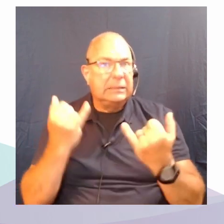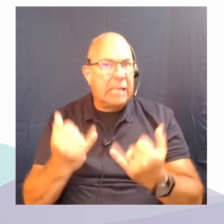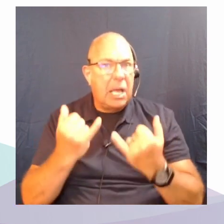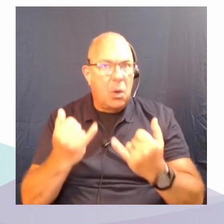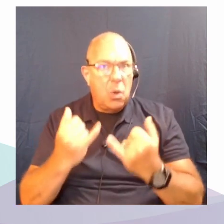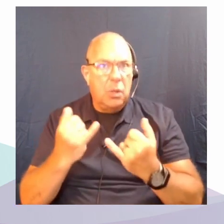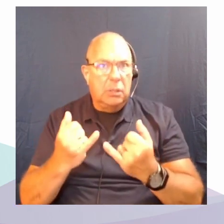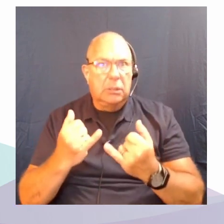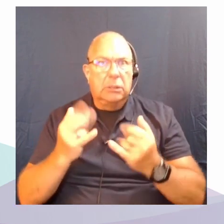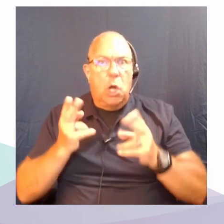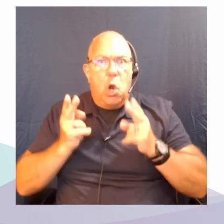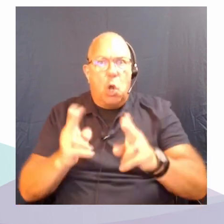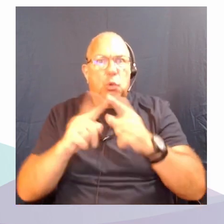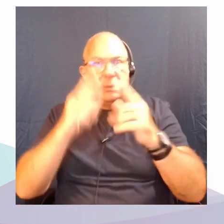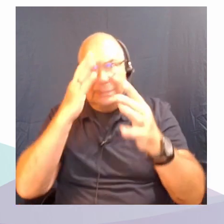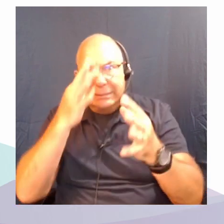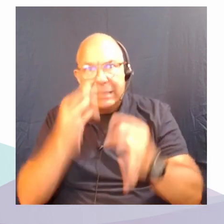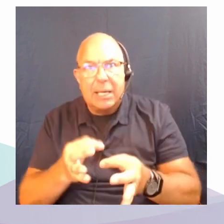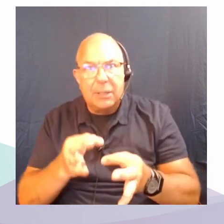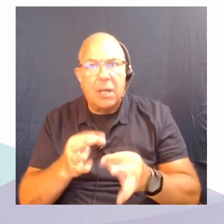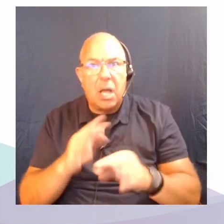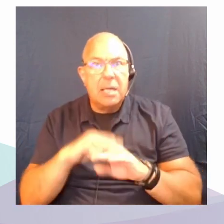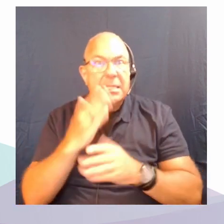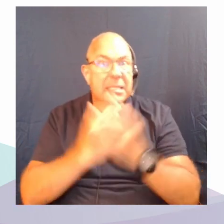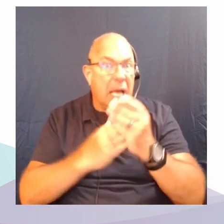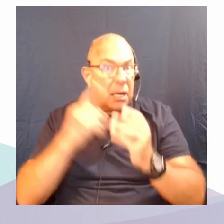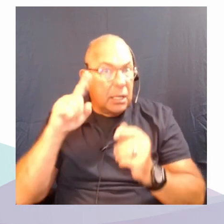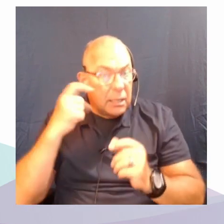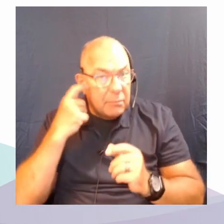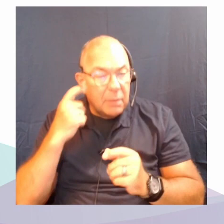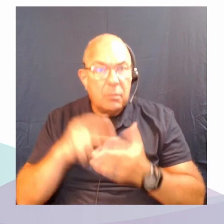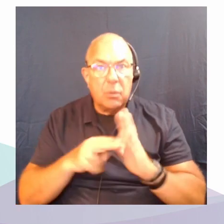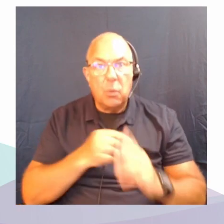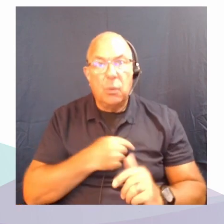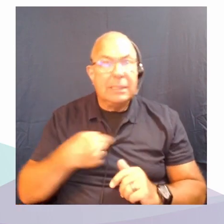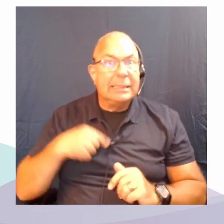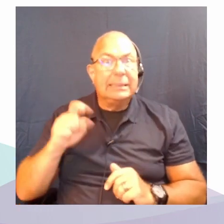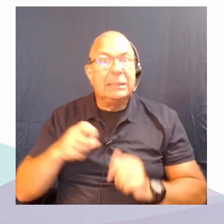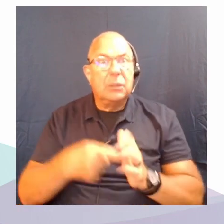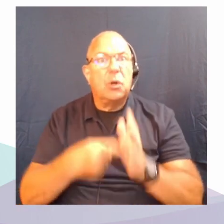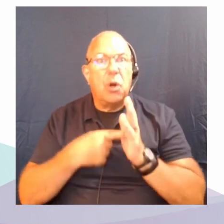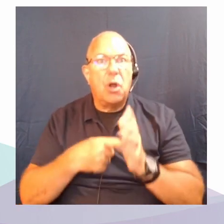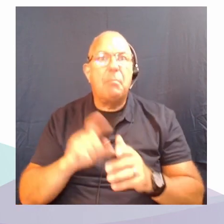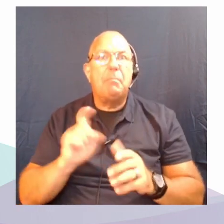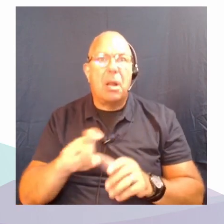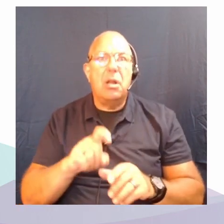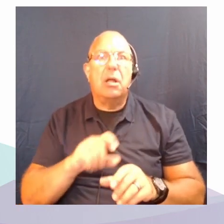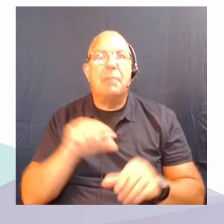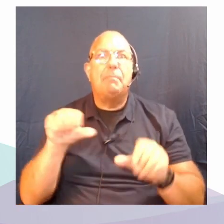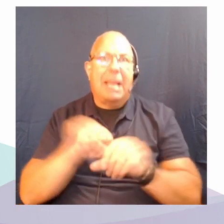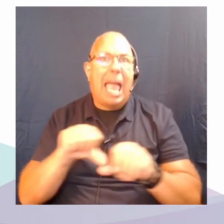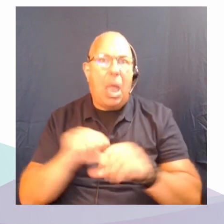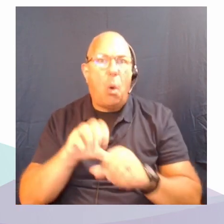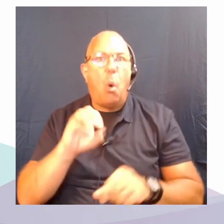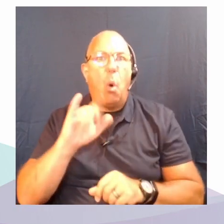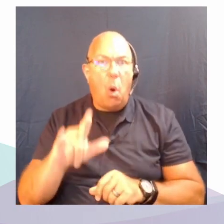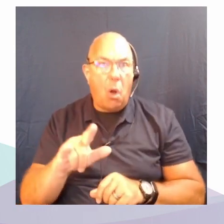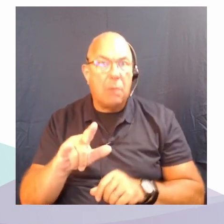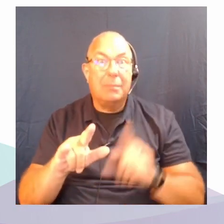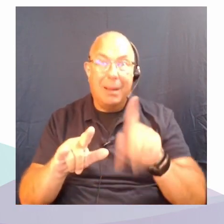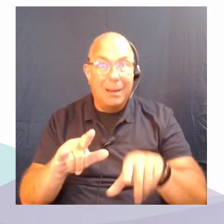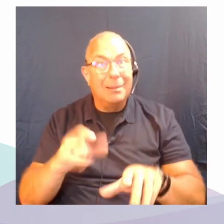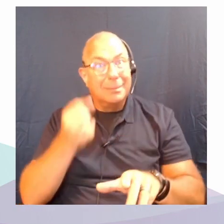on the part of some governments that what we need is a lot of fossil fuels. But that produces kind of a pushback.